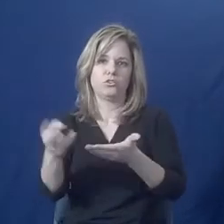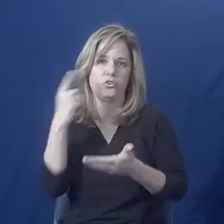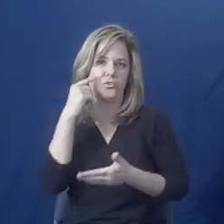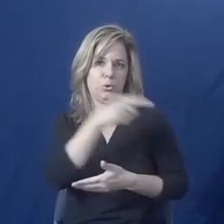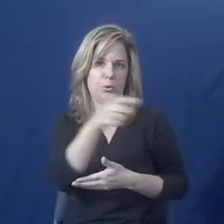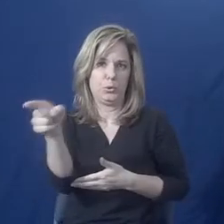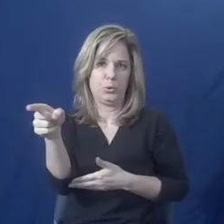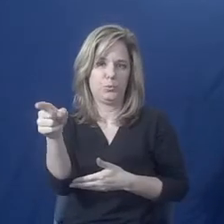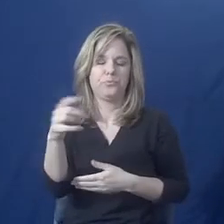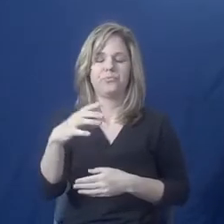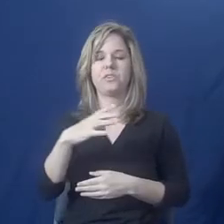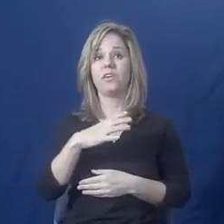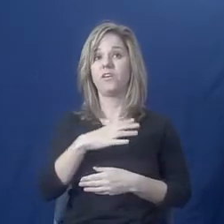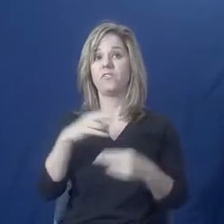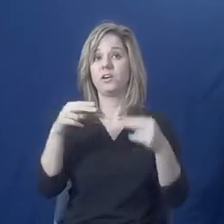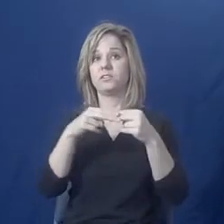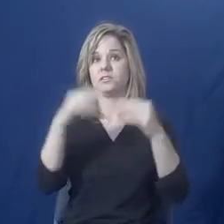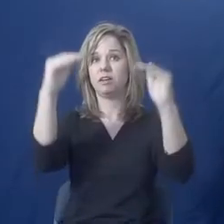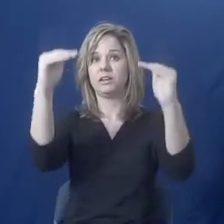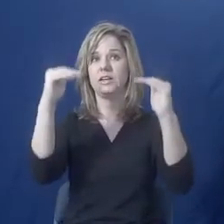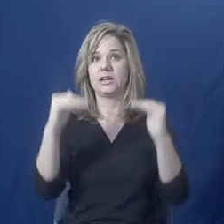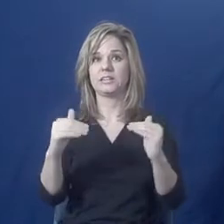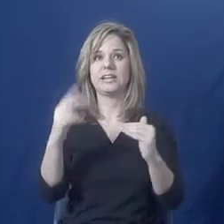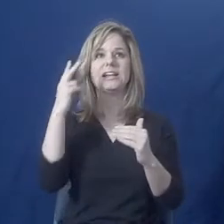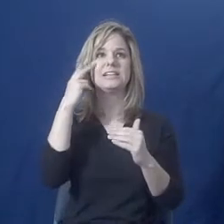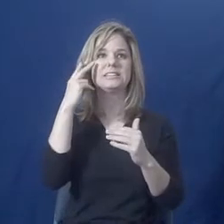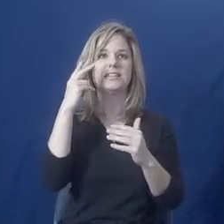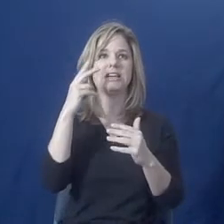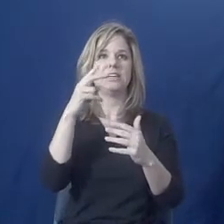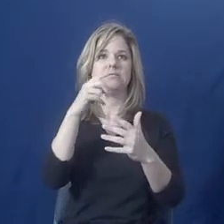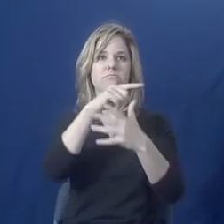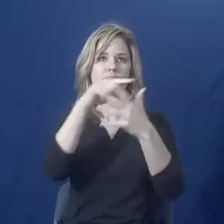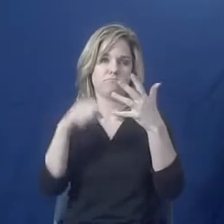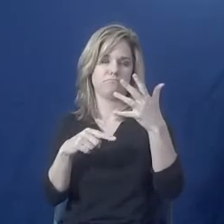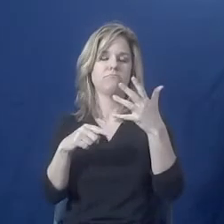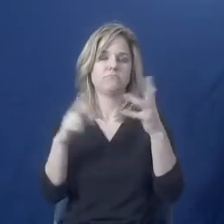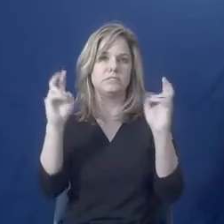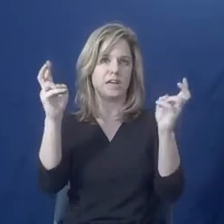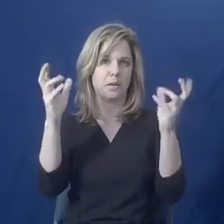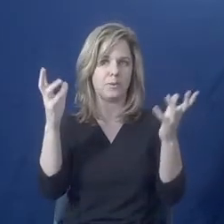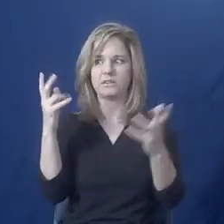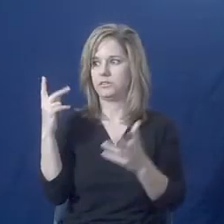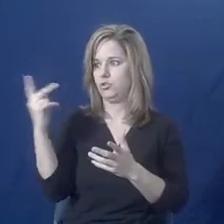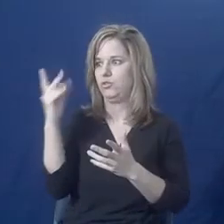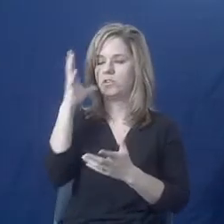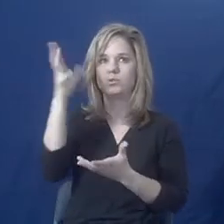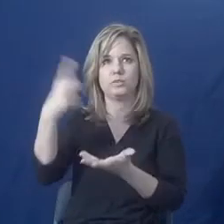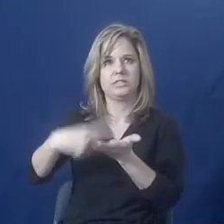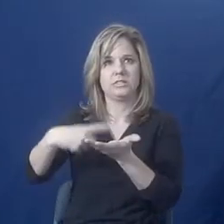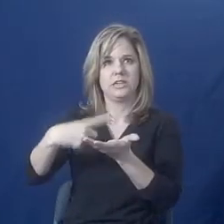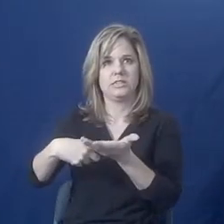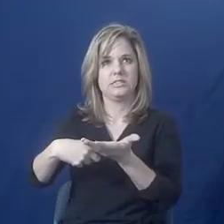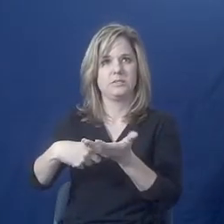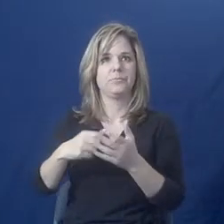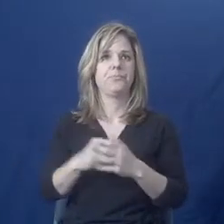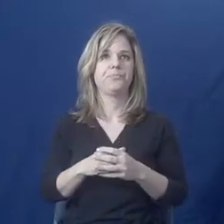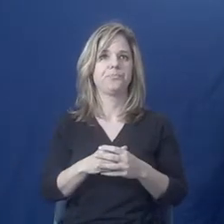if you go to your next slide, you'll see the topics for today Erica and I are going to cover.